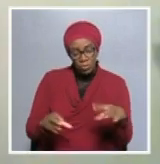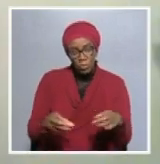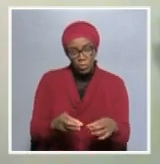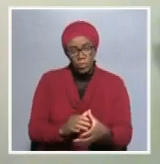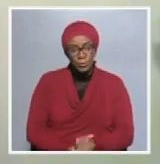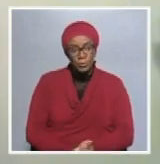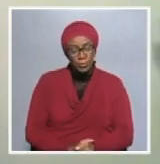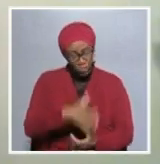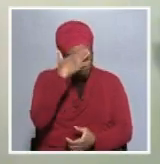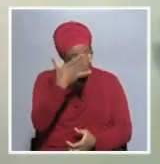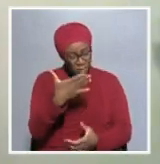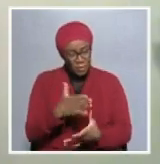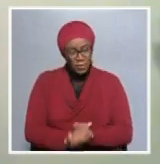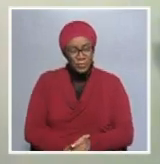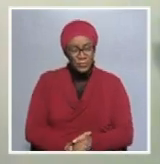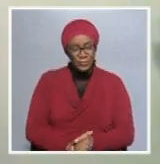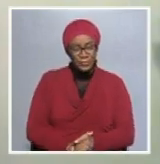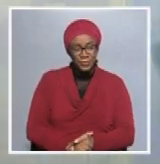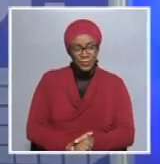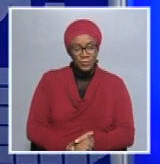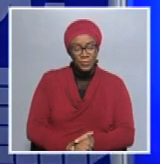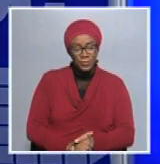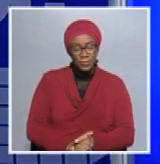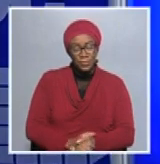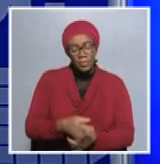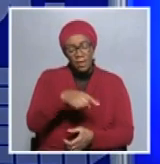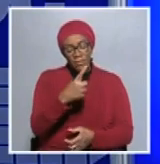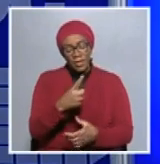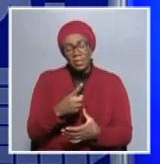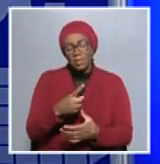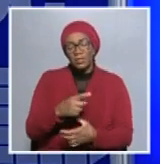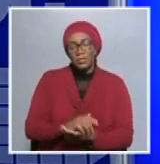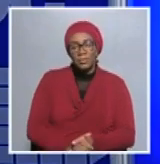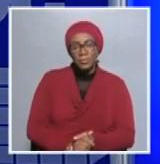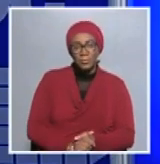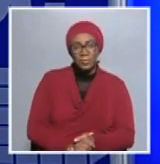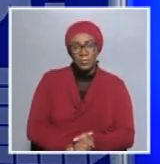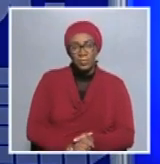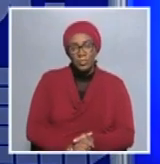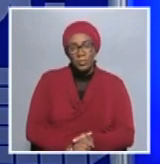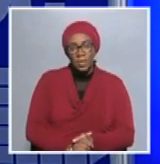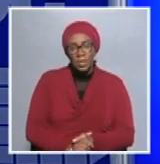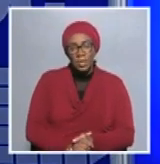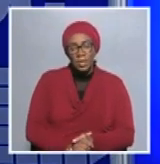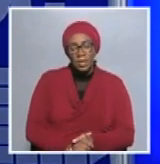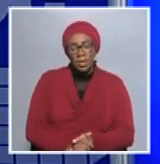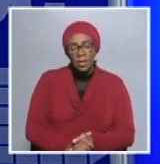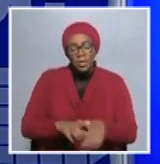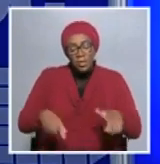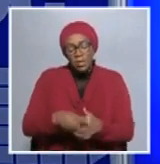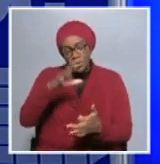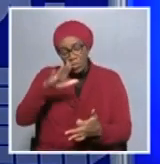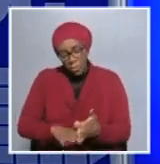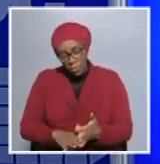Good evening. Thank you so much. Good evening, Namibians. Firstly, Mwilima, the infamous veterinary cordon fence, better known